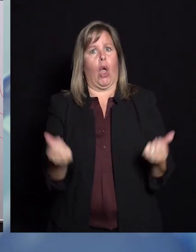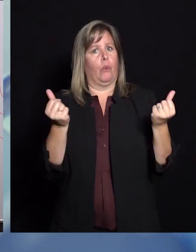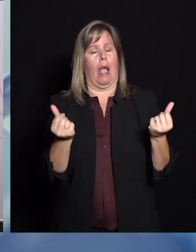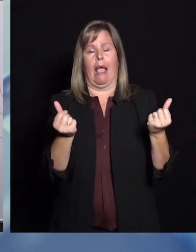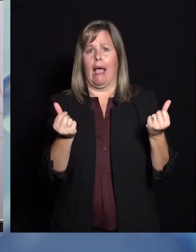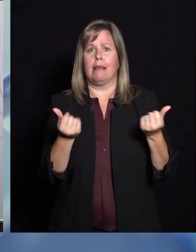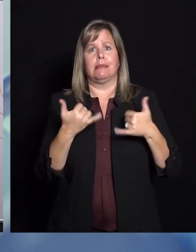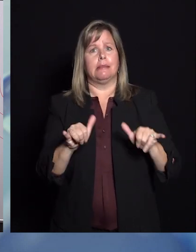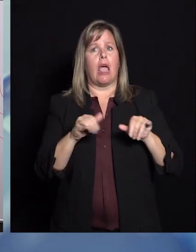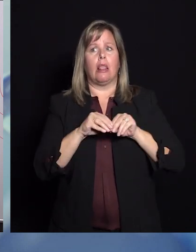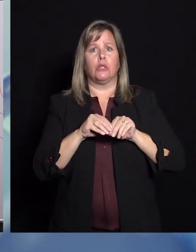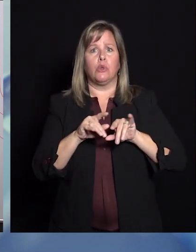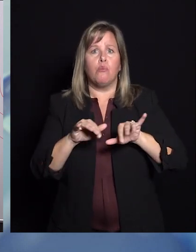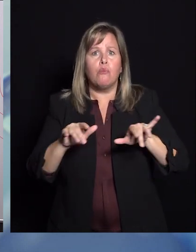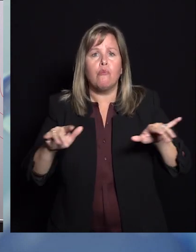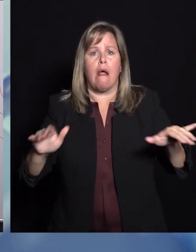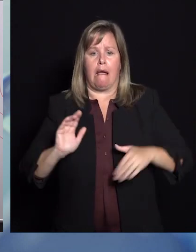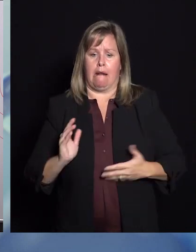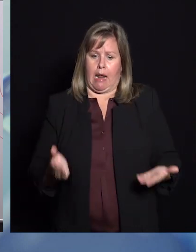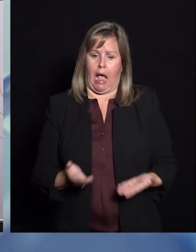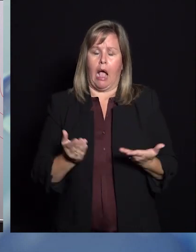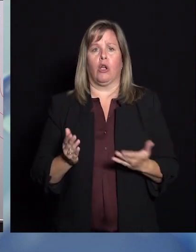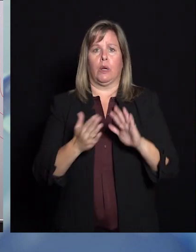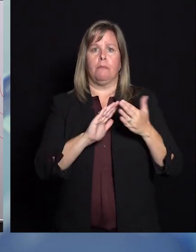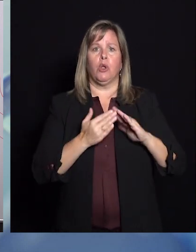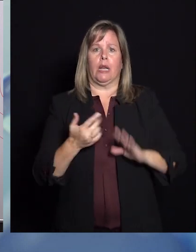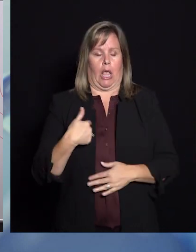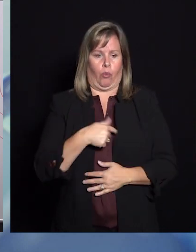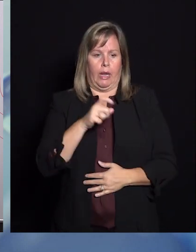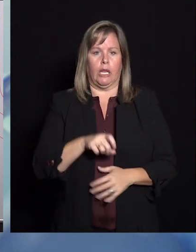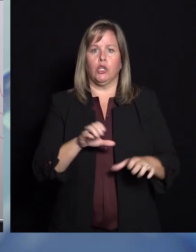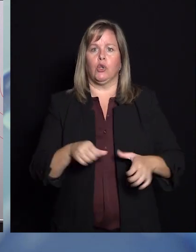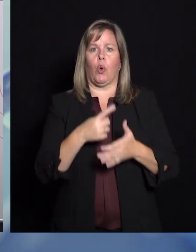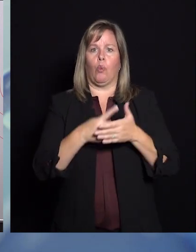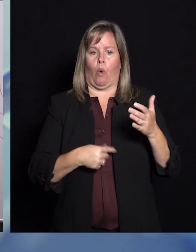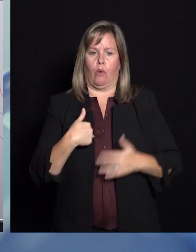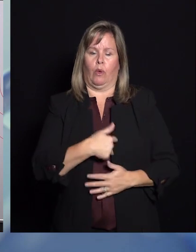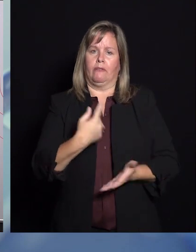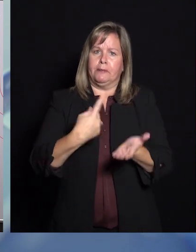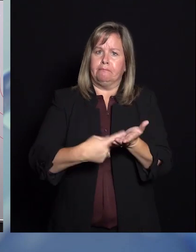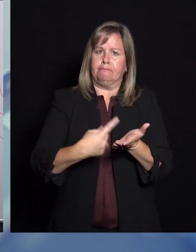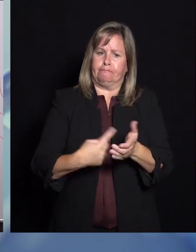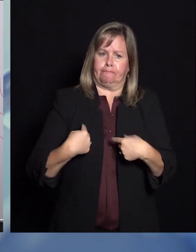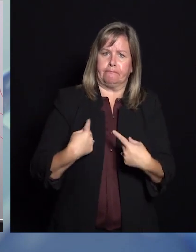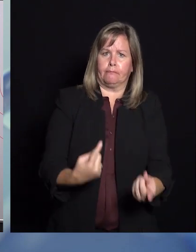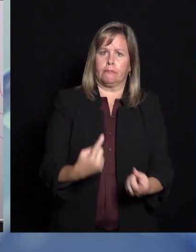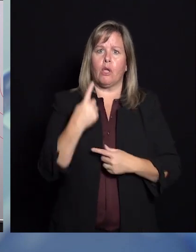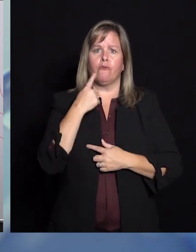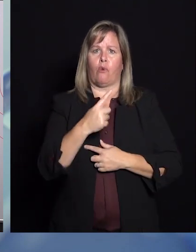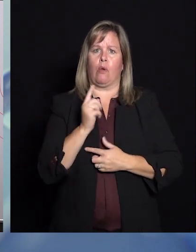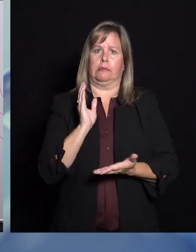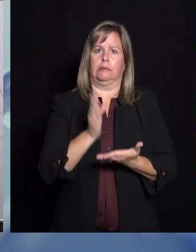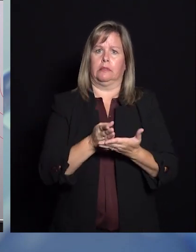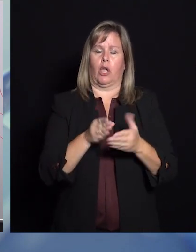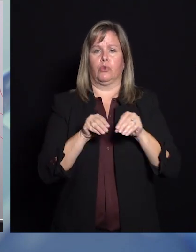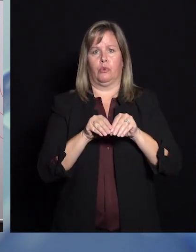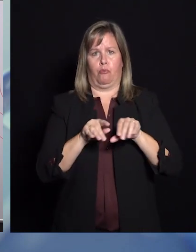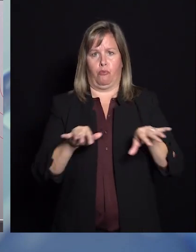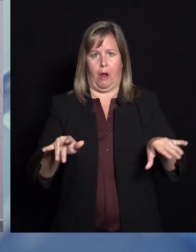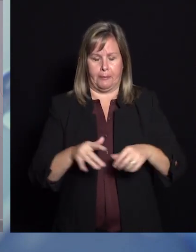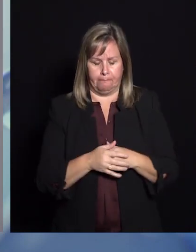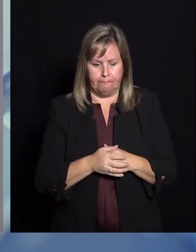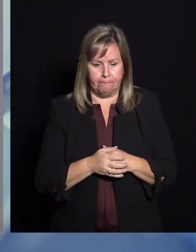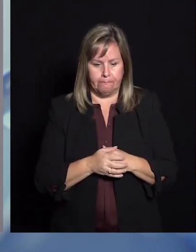spread in our community and we still need to do the things that we're talking about for many months now to make it difficult for this virus to spread.